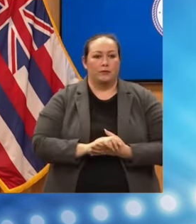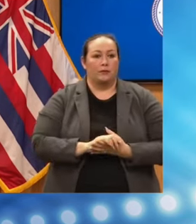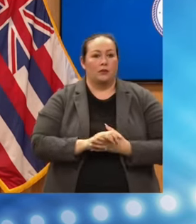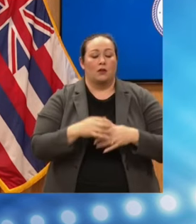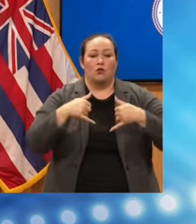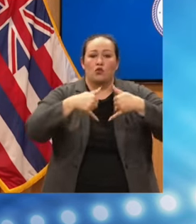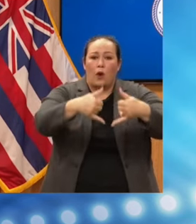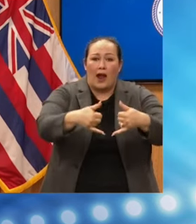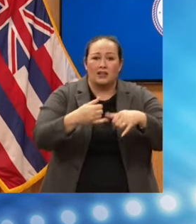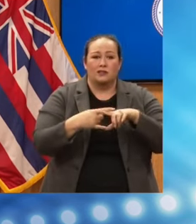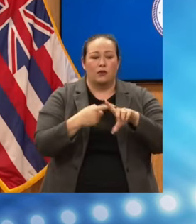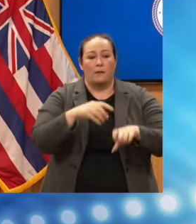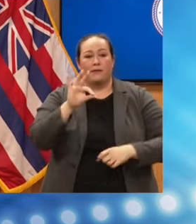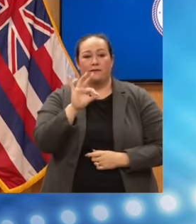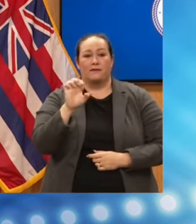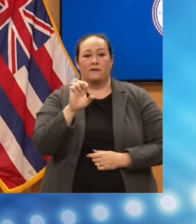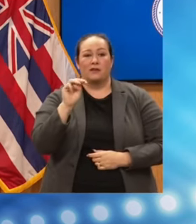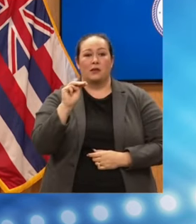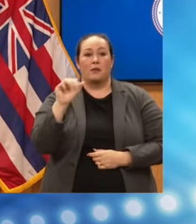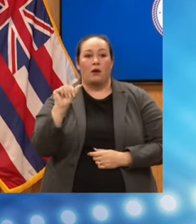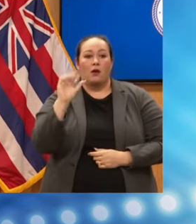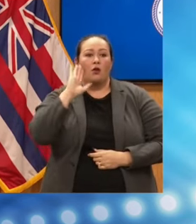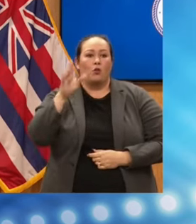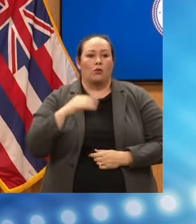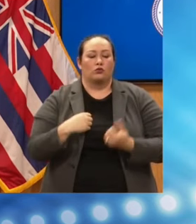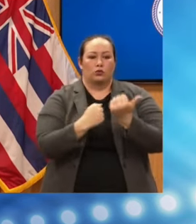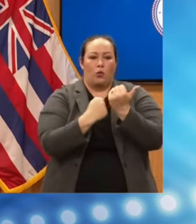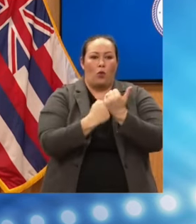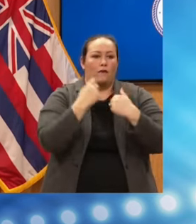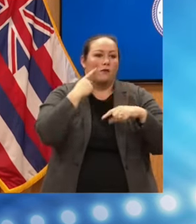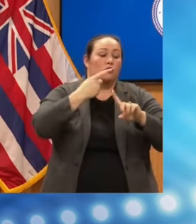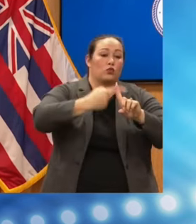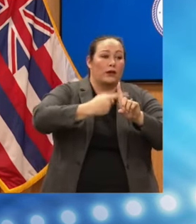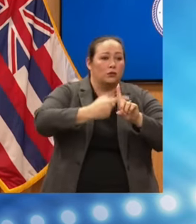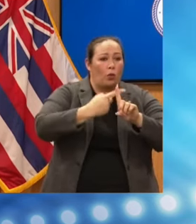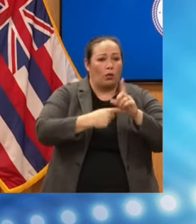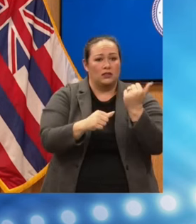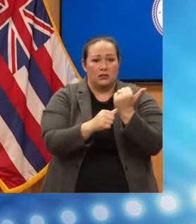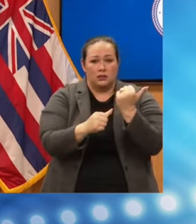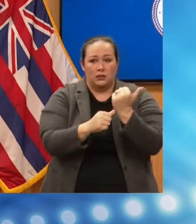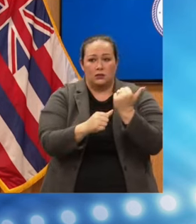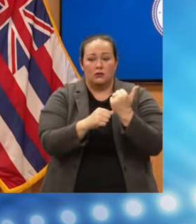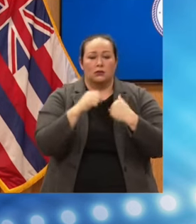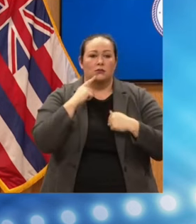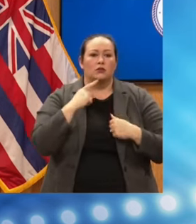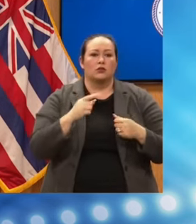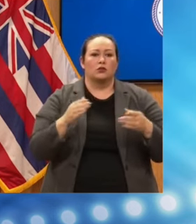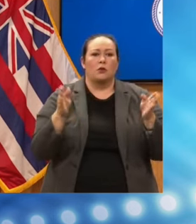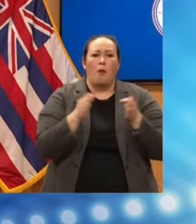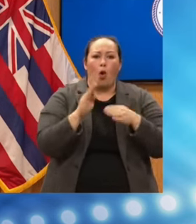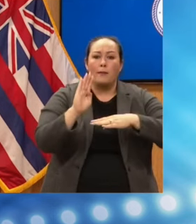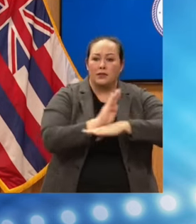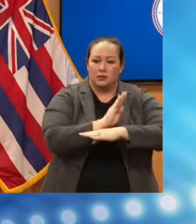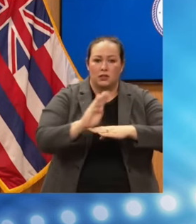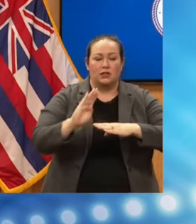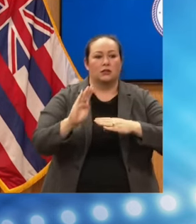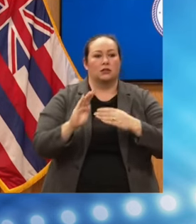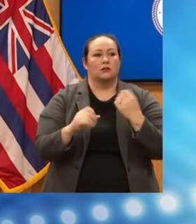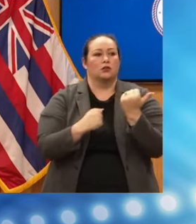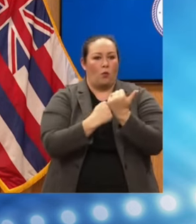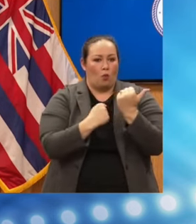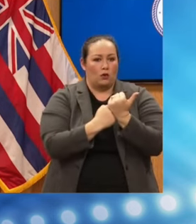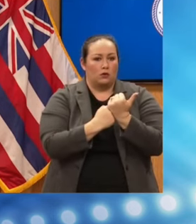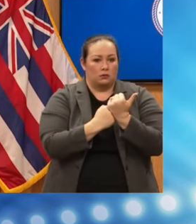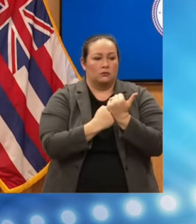FEMA. There will be support for rental aid. There will be support for small businesses. And this is just a small